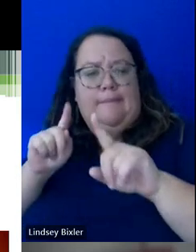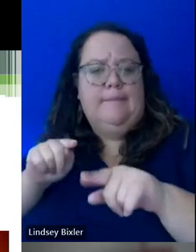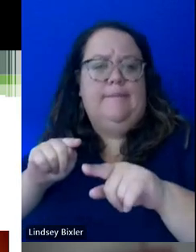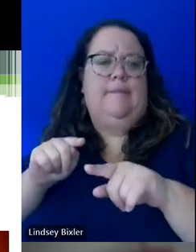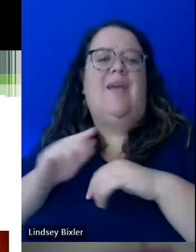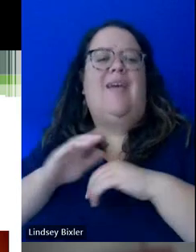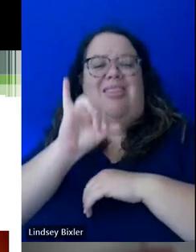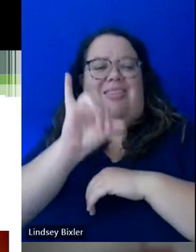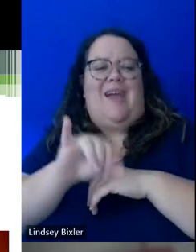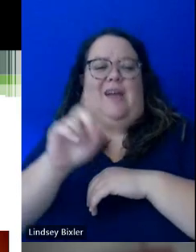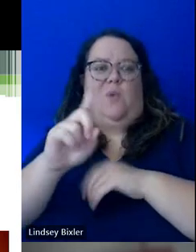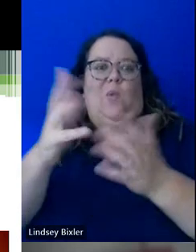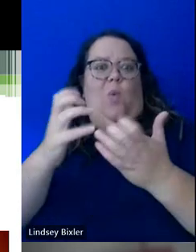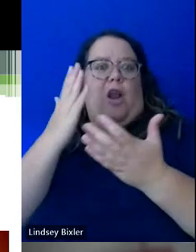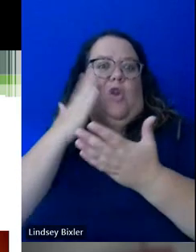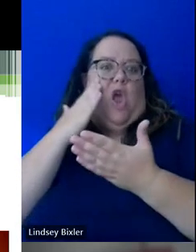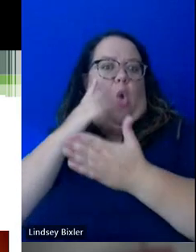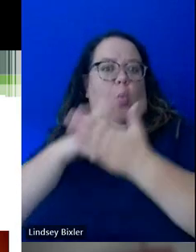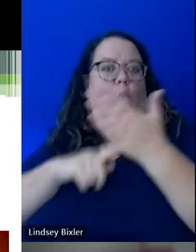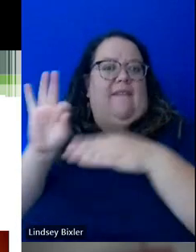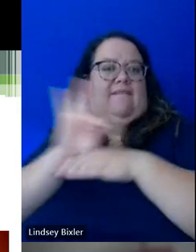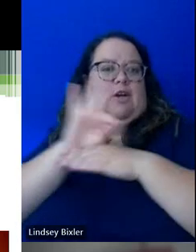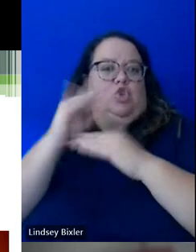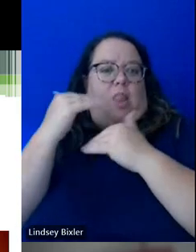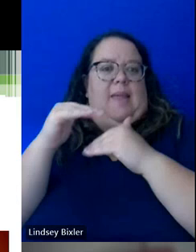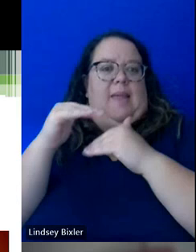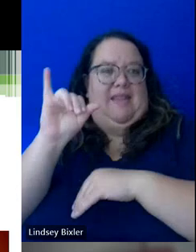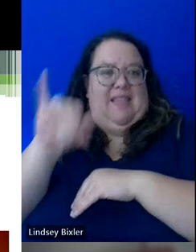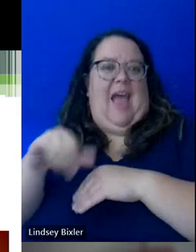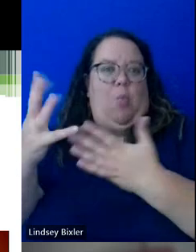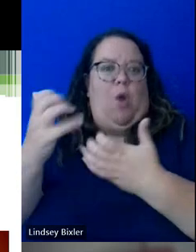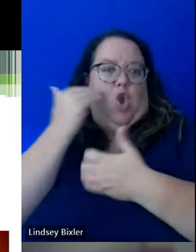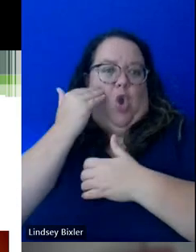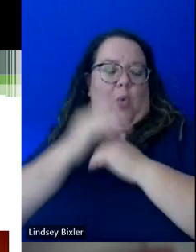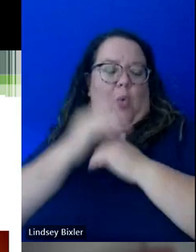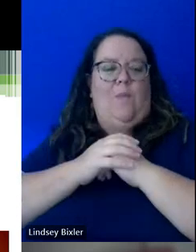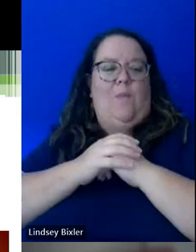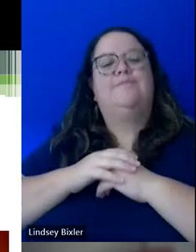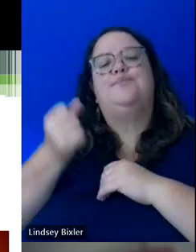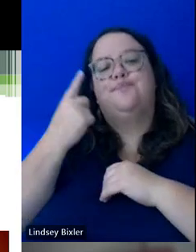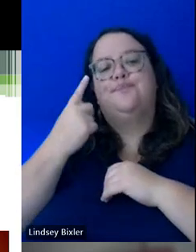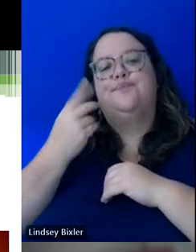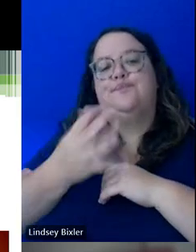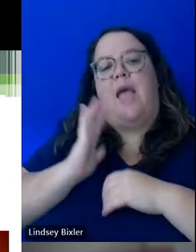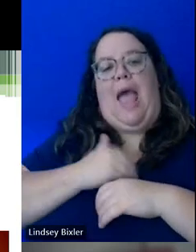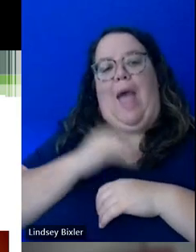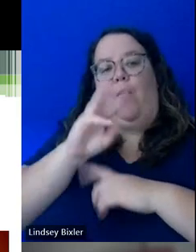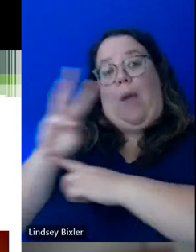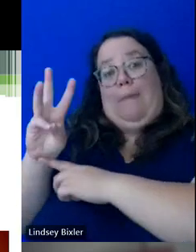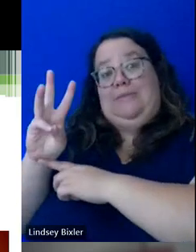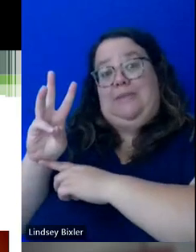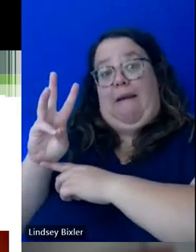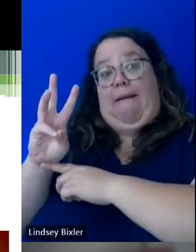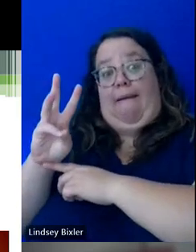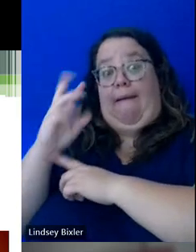this is where we want to know what that functional limitation is. Once again, on our website, you know, if you